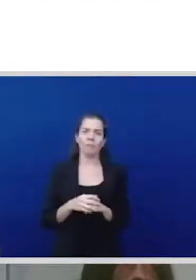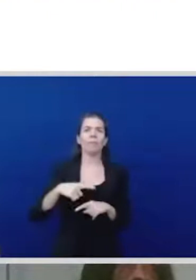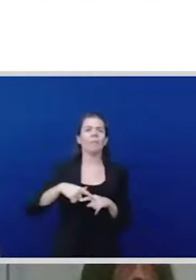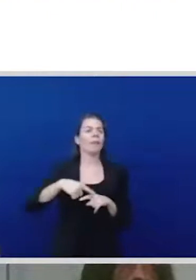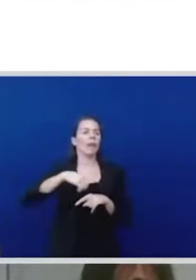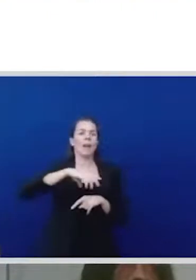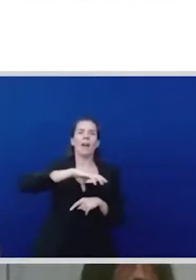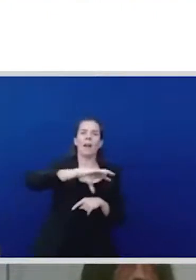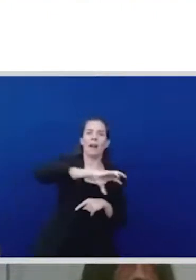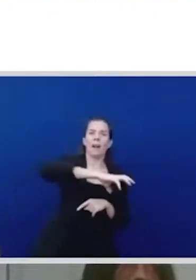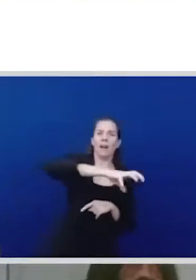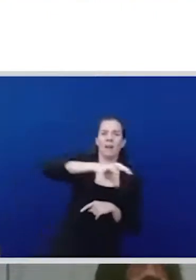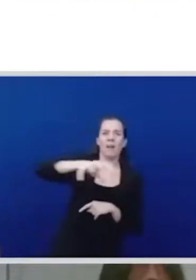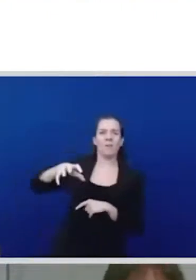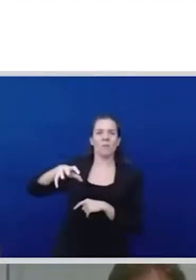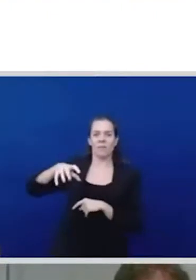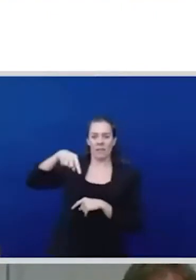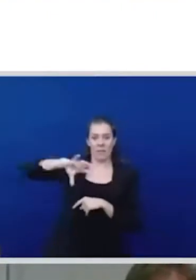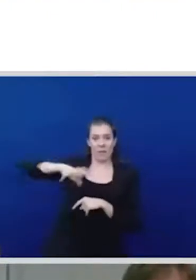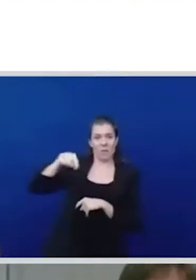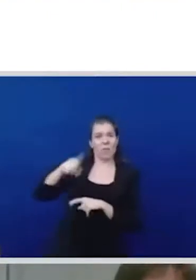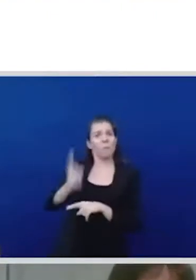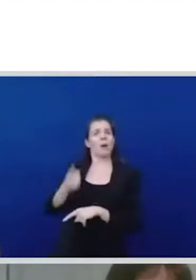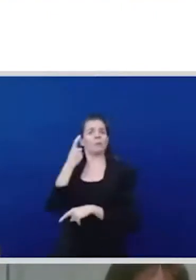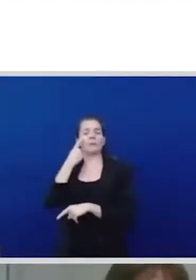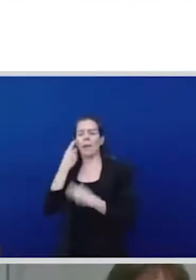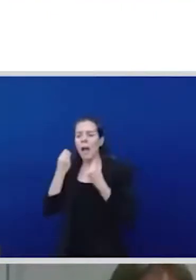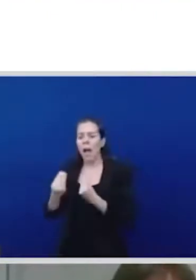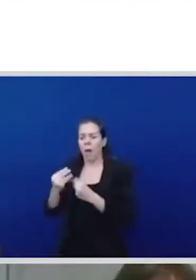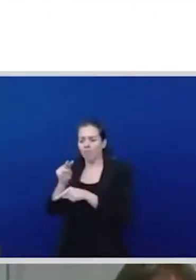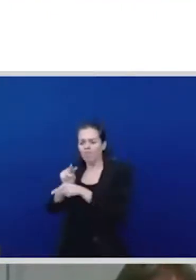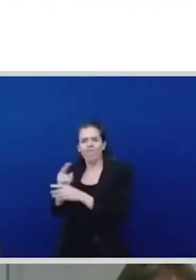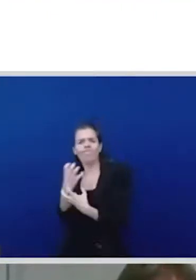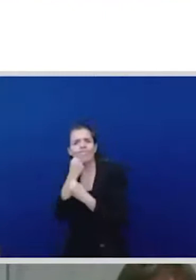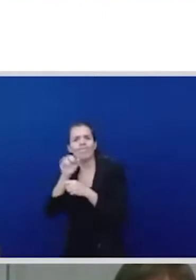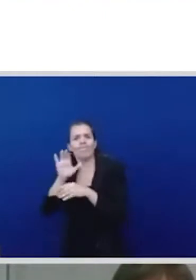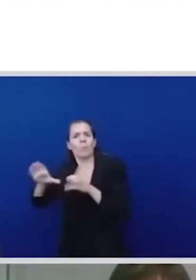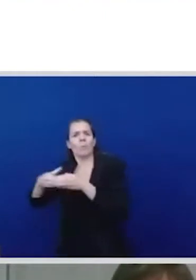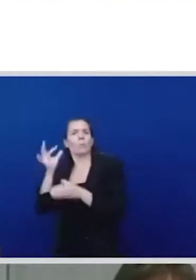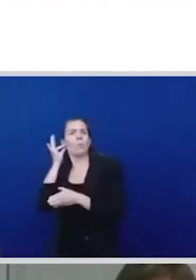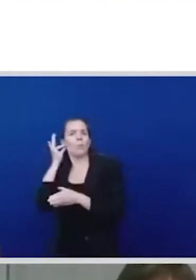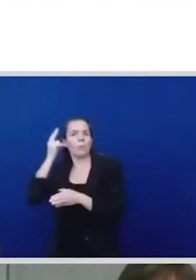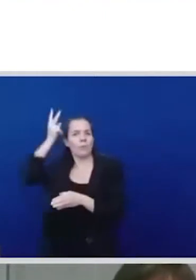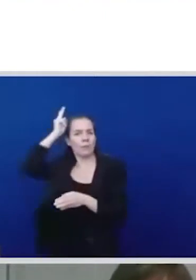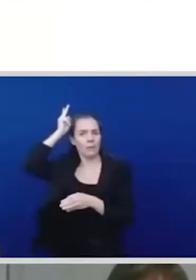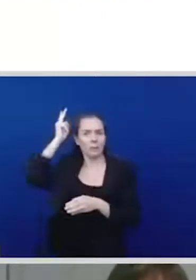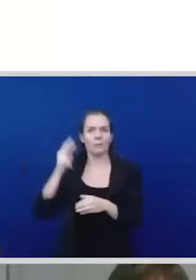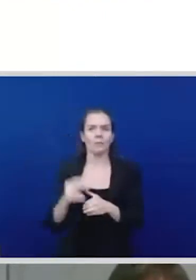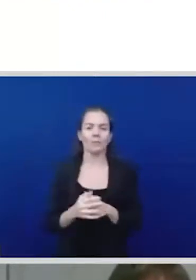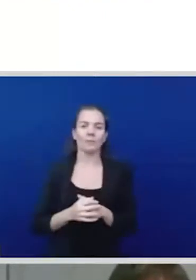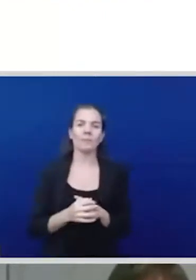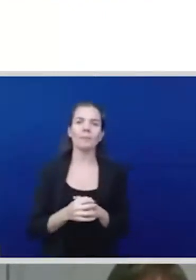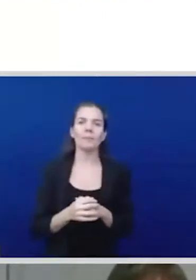business and human rights principles and by that is that you know it's about educating and this is what I know what fear me do is